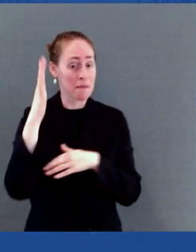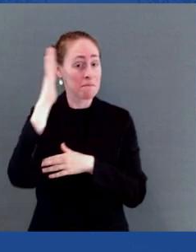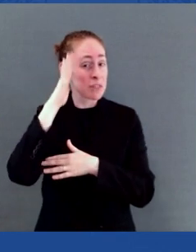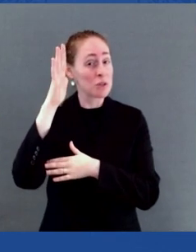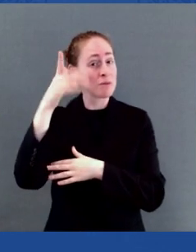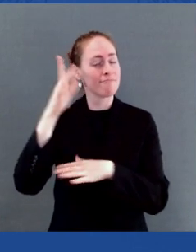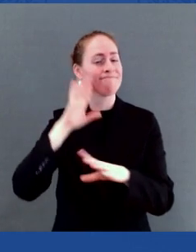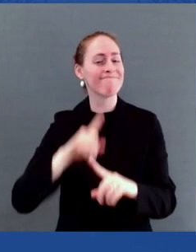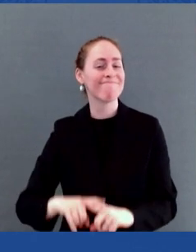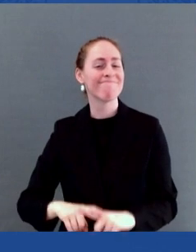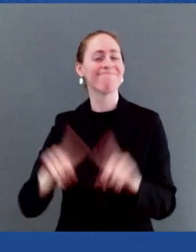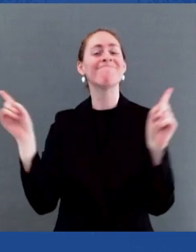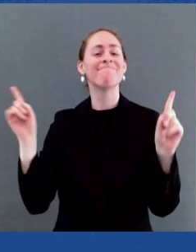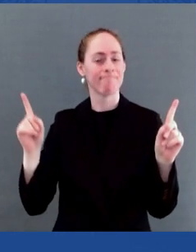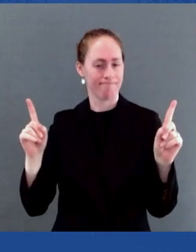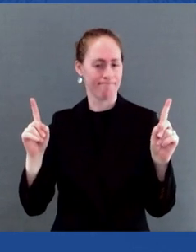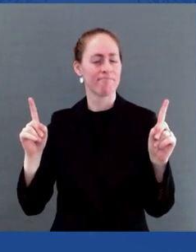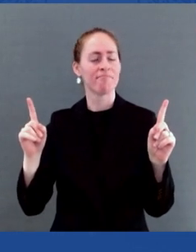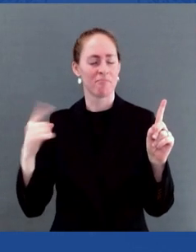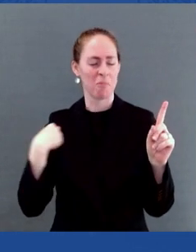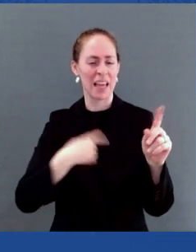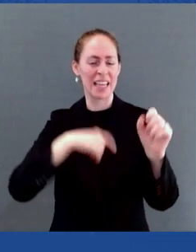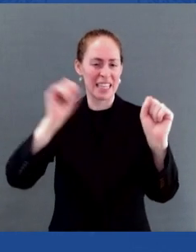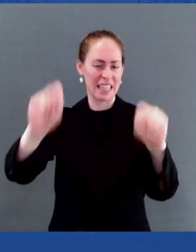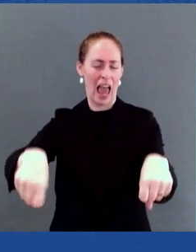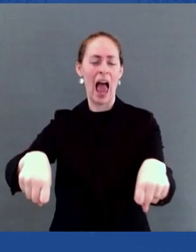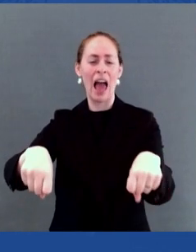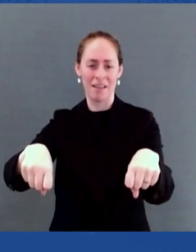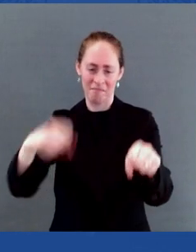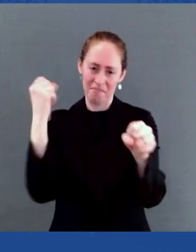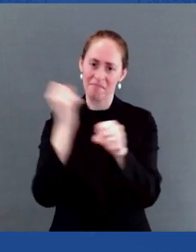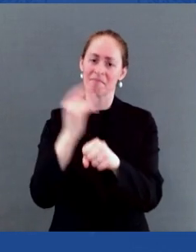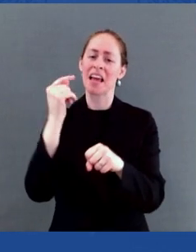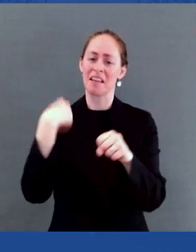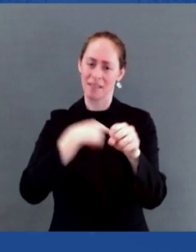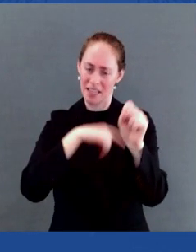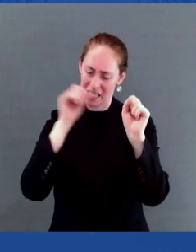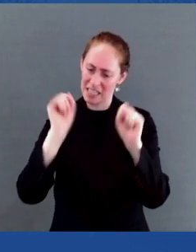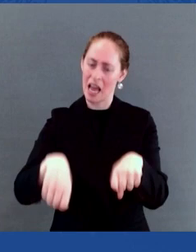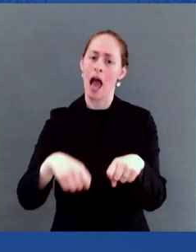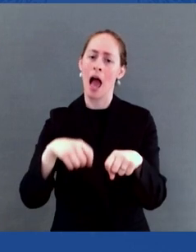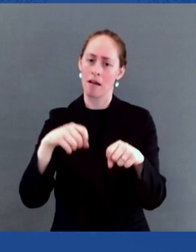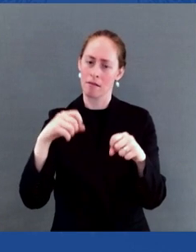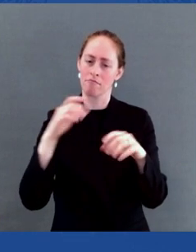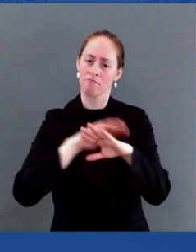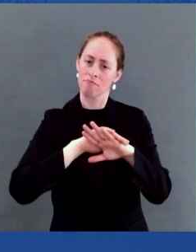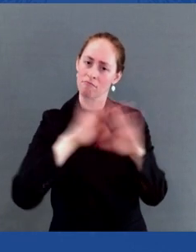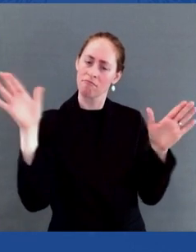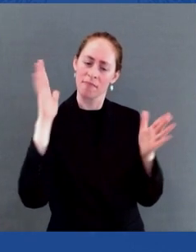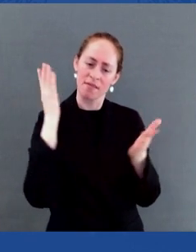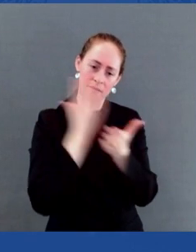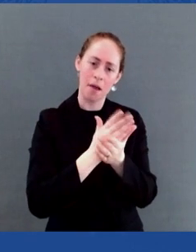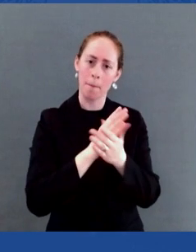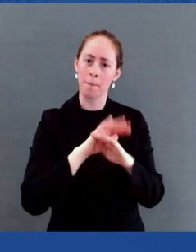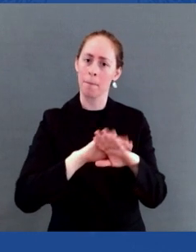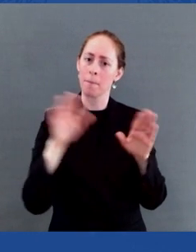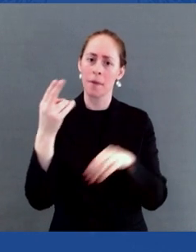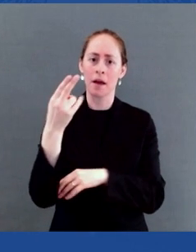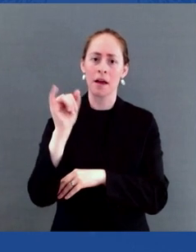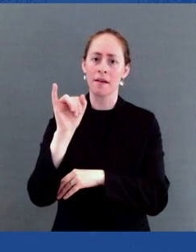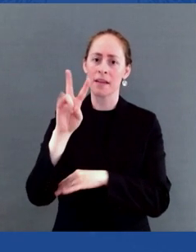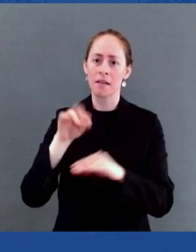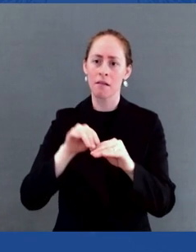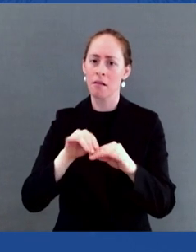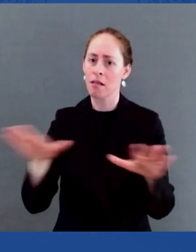do this. We can eliminate HIV transmission. We can get the epidemic under control here in the United States and in countries around the world.